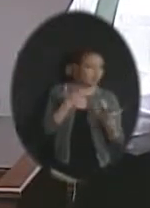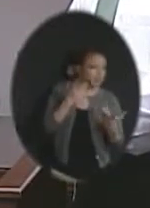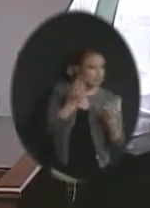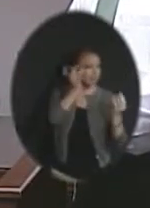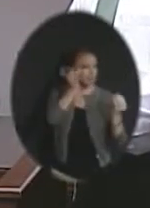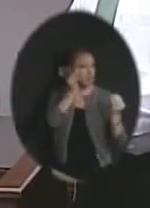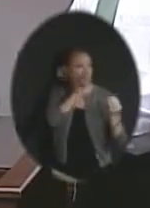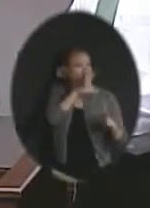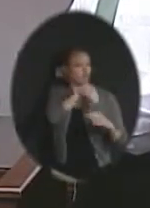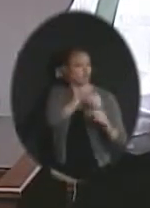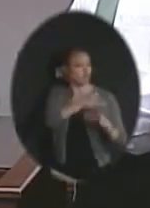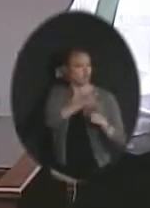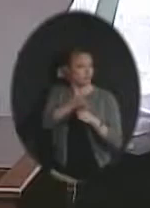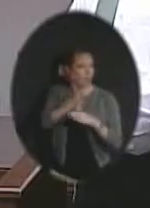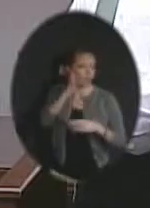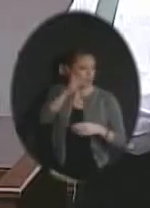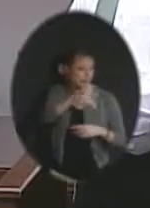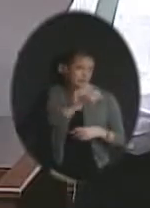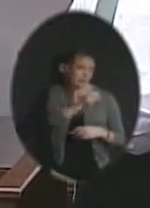the future, yes.